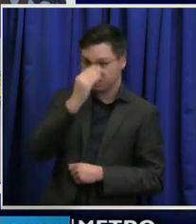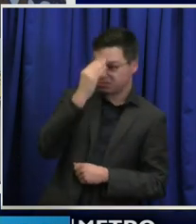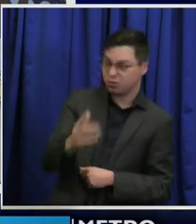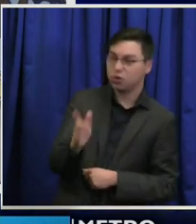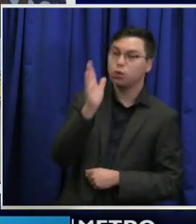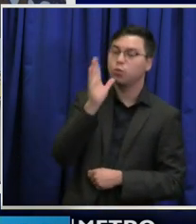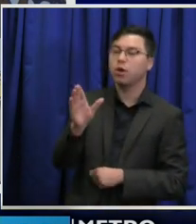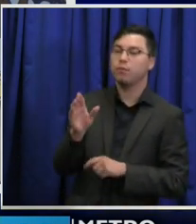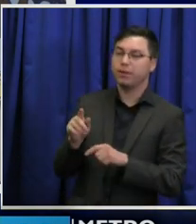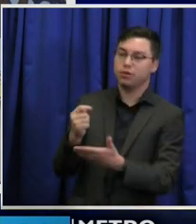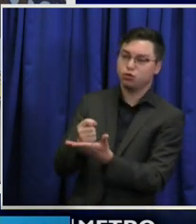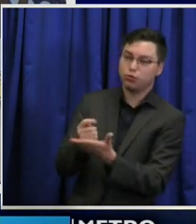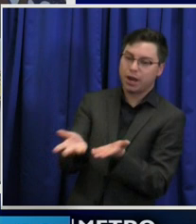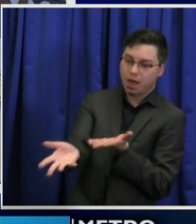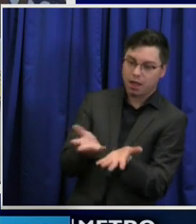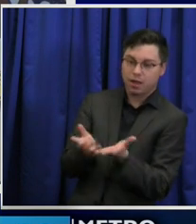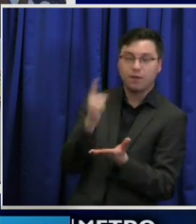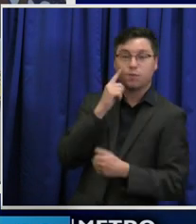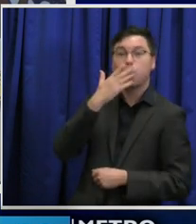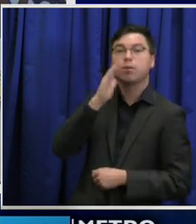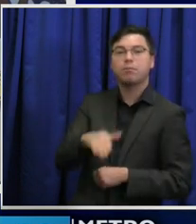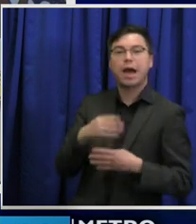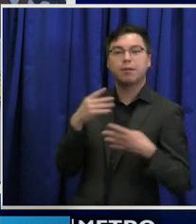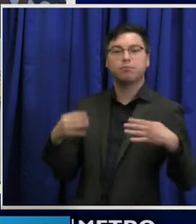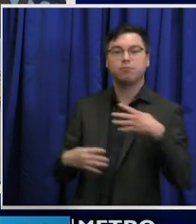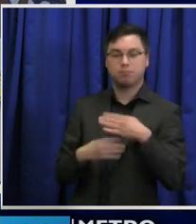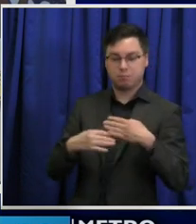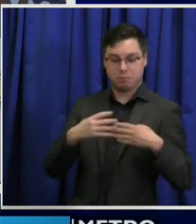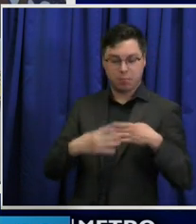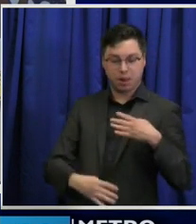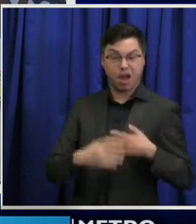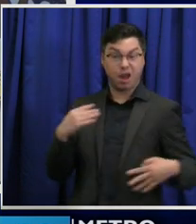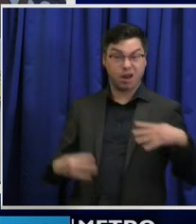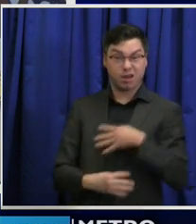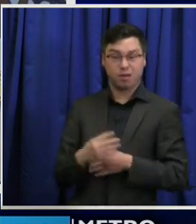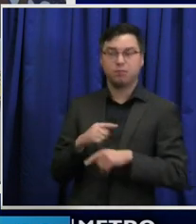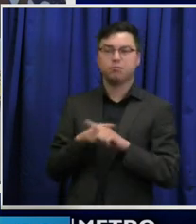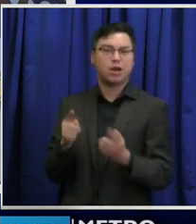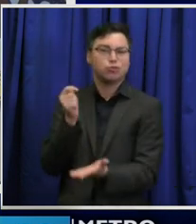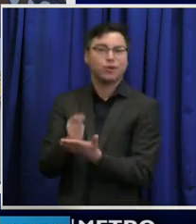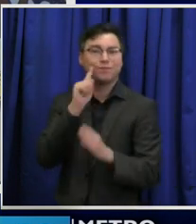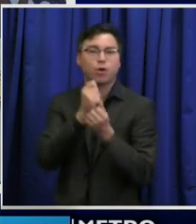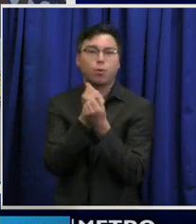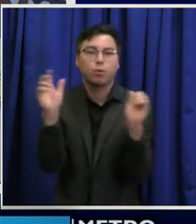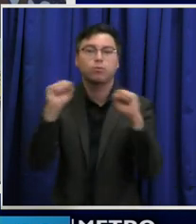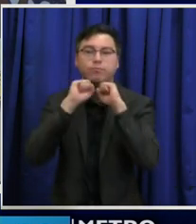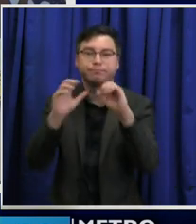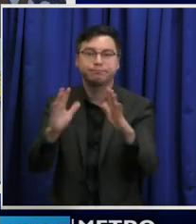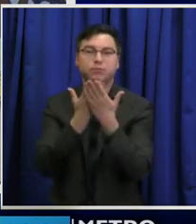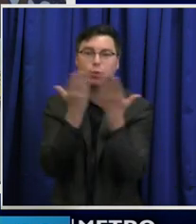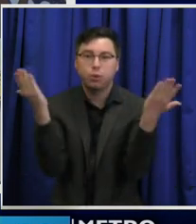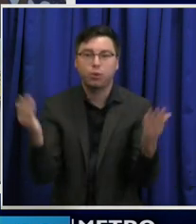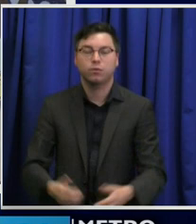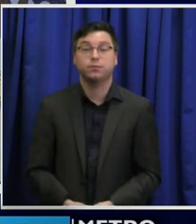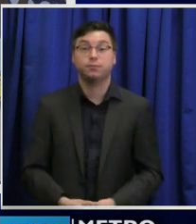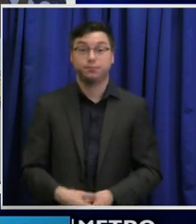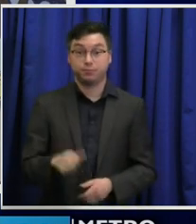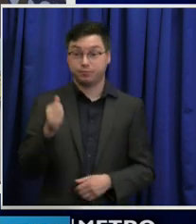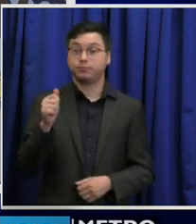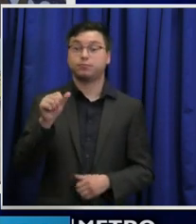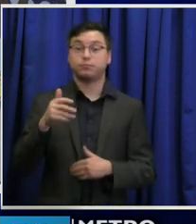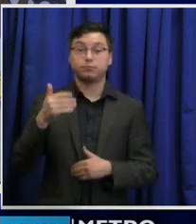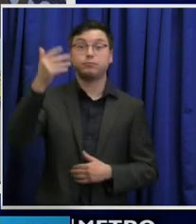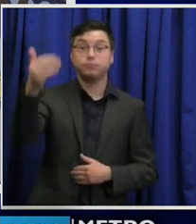blood, but in fact they weren't being treated for anything at all. And even in 1945 when penicillin was